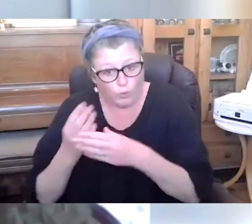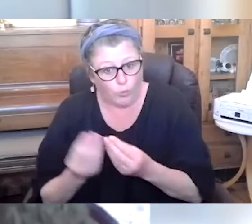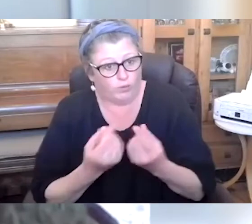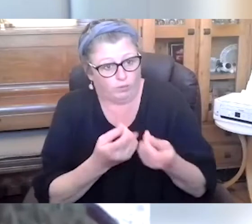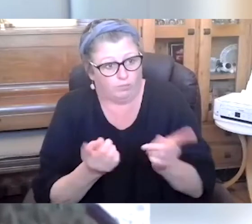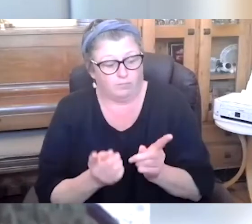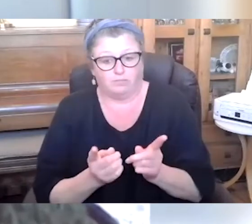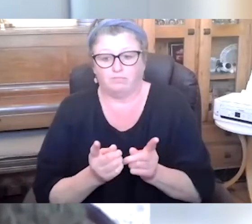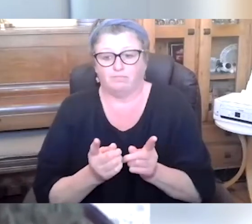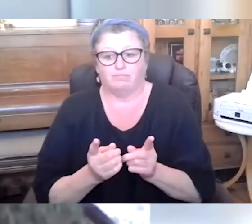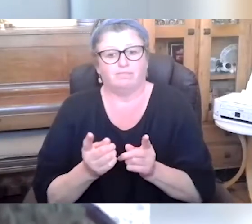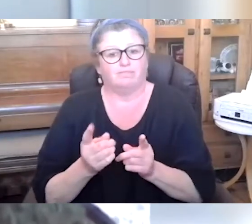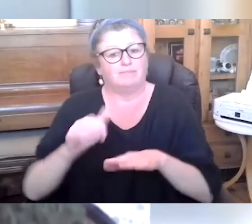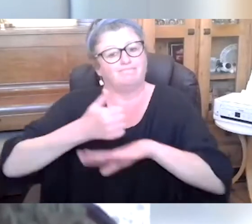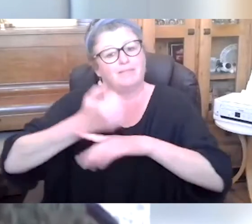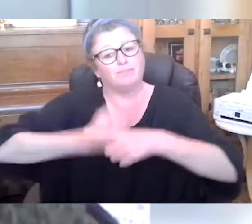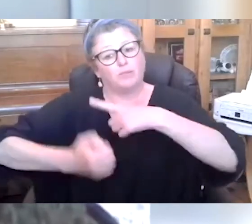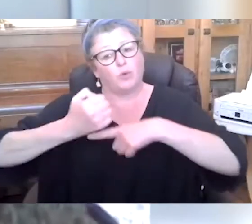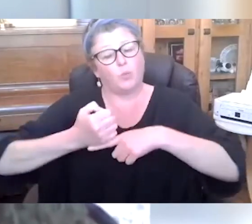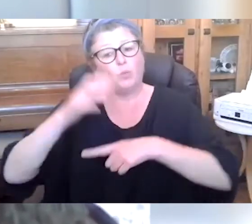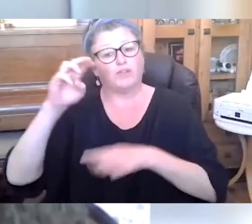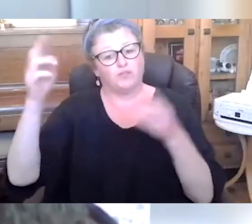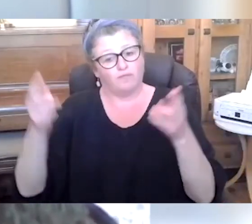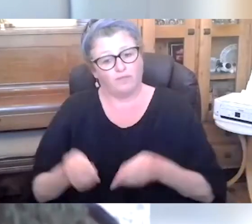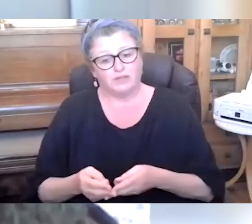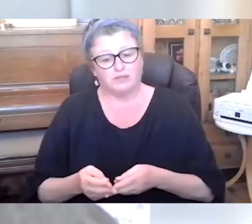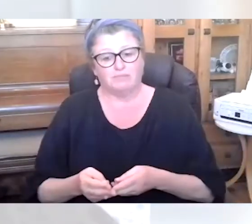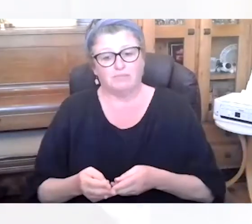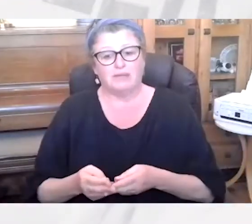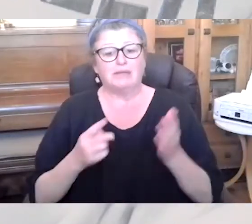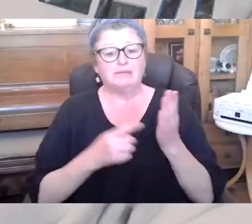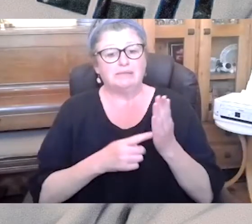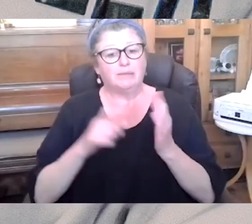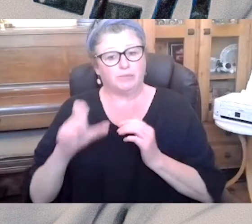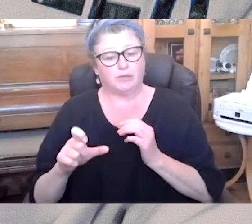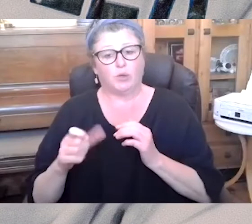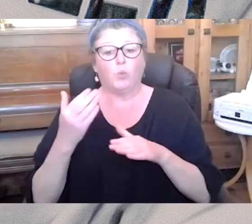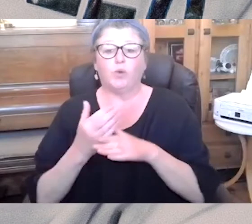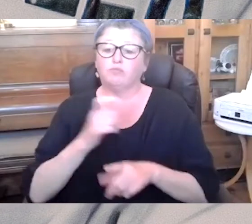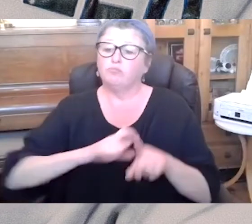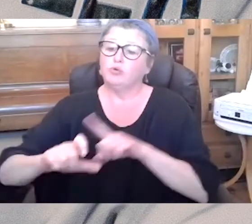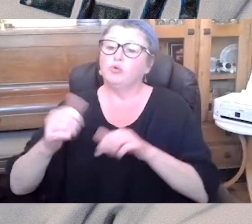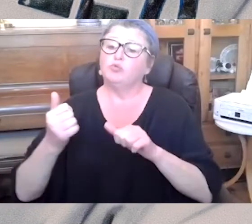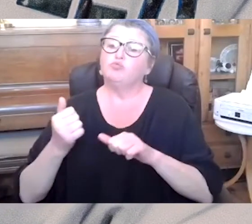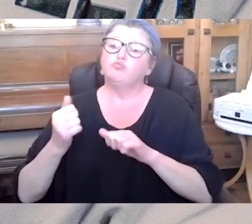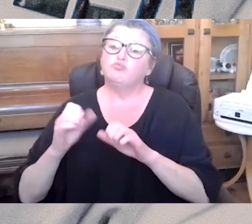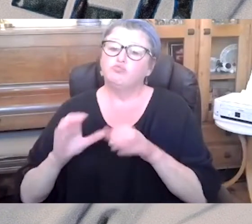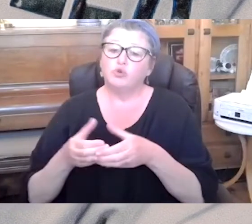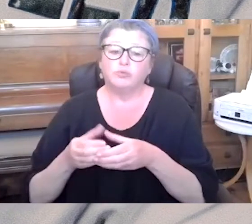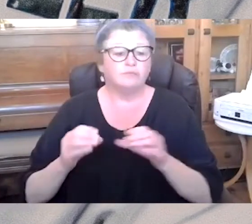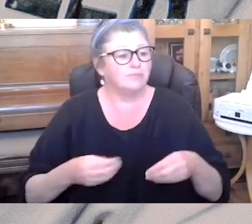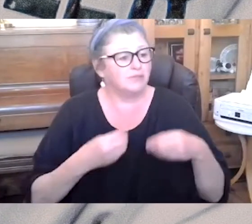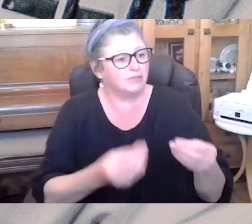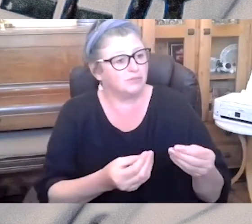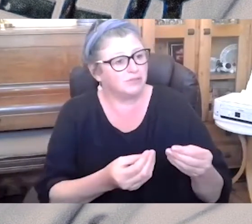Founded over 10 years ago in the Welsh Valleys, Tempo Time Credits works with community groups who issue Tempo Time Credits to their volunteers